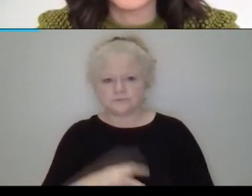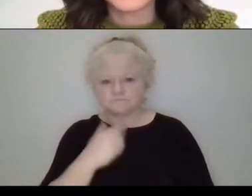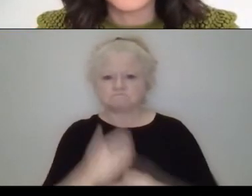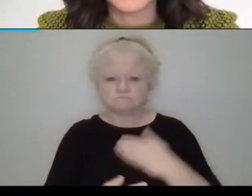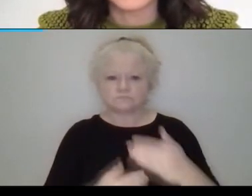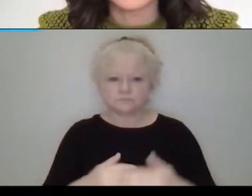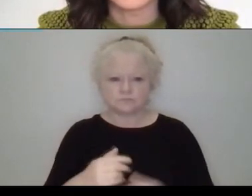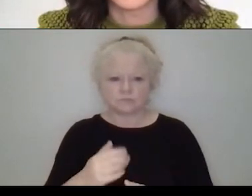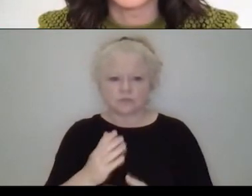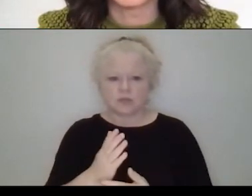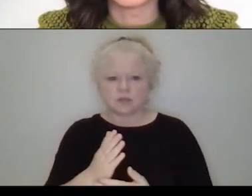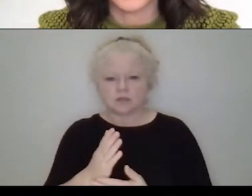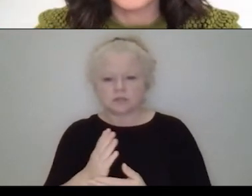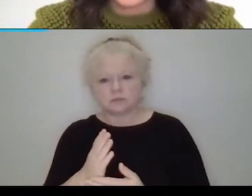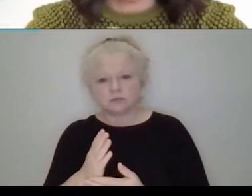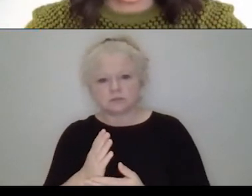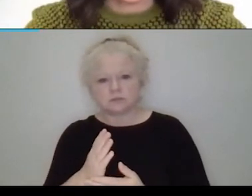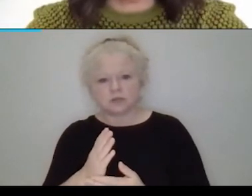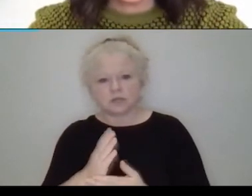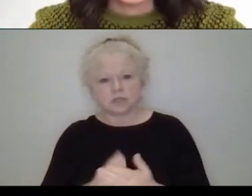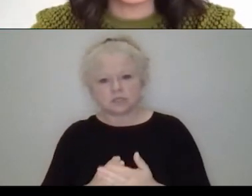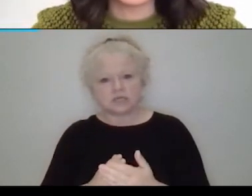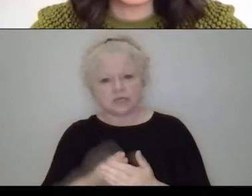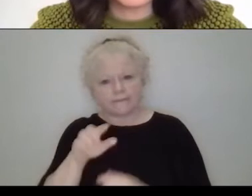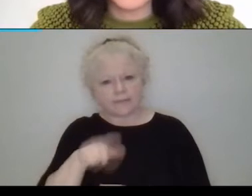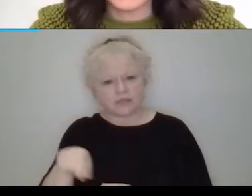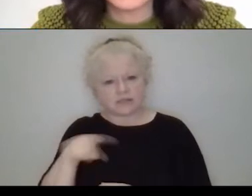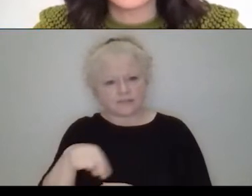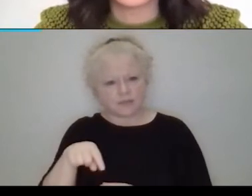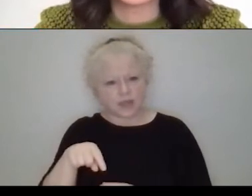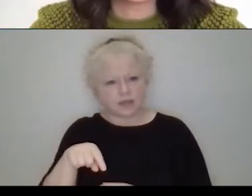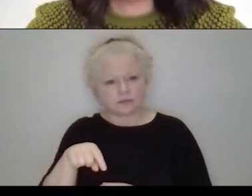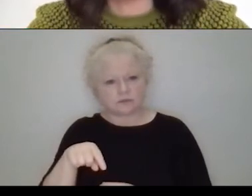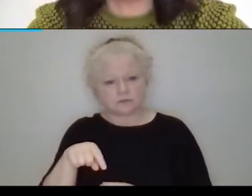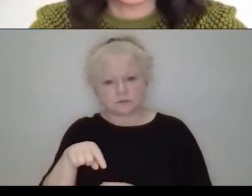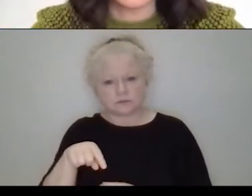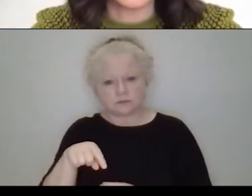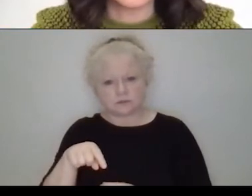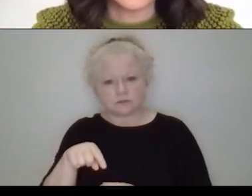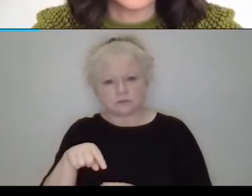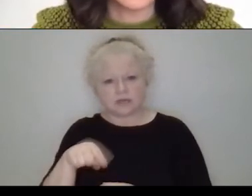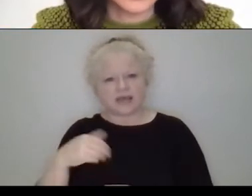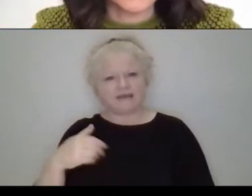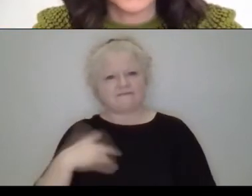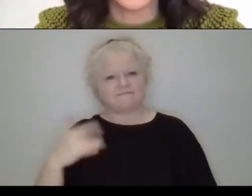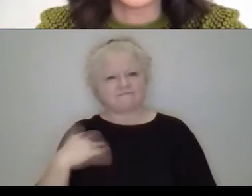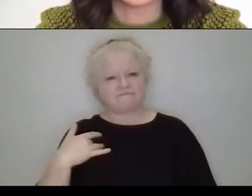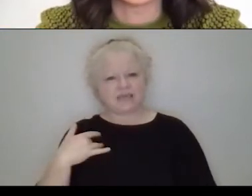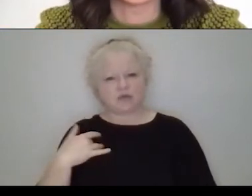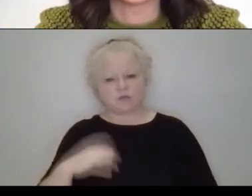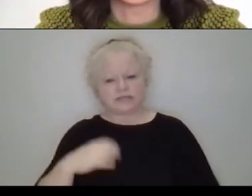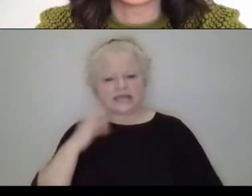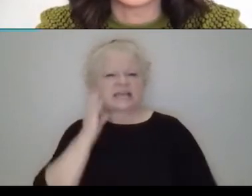of the principal, um, objects of these, it was to create an experience of design and collaboration,